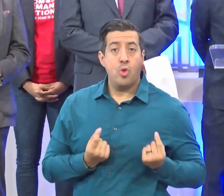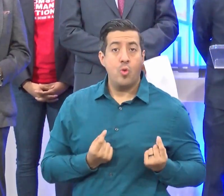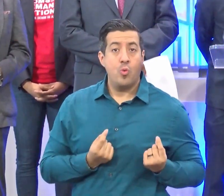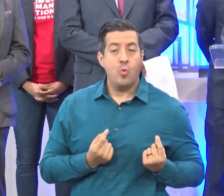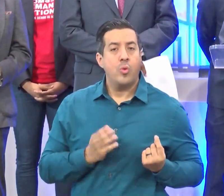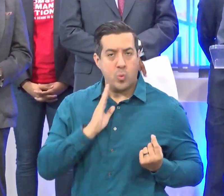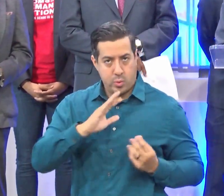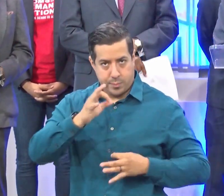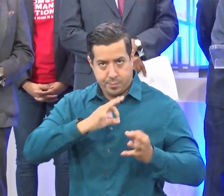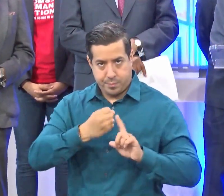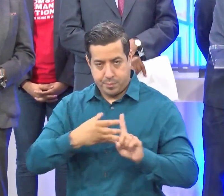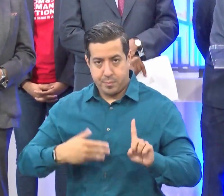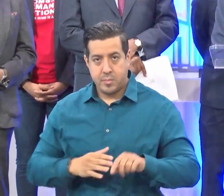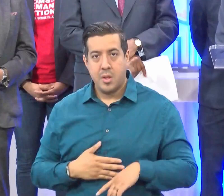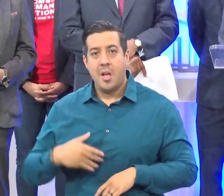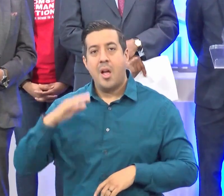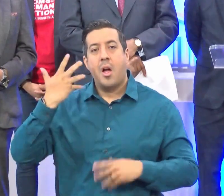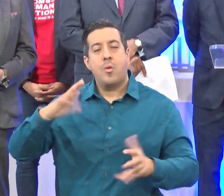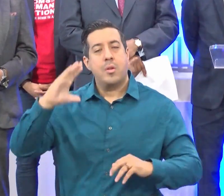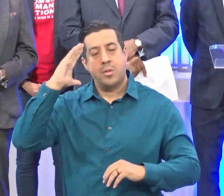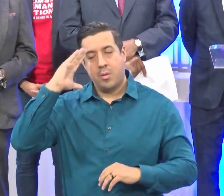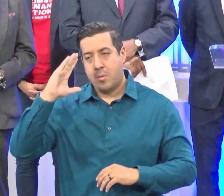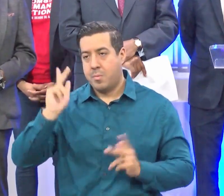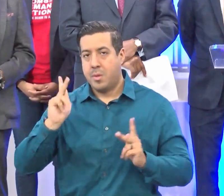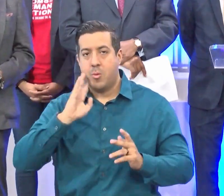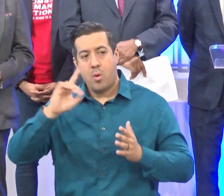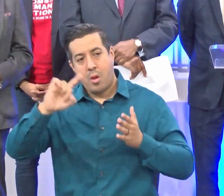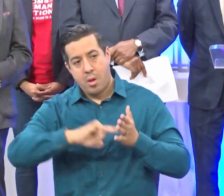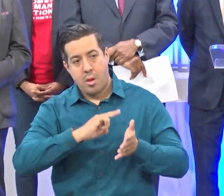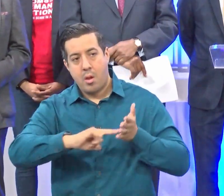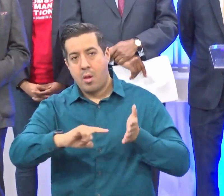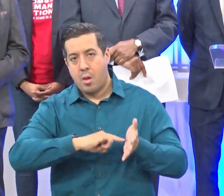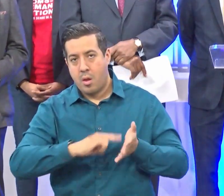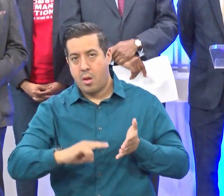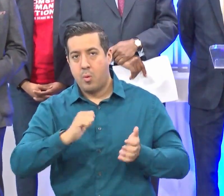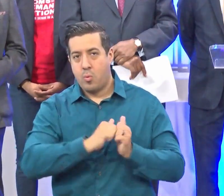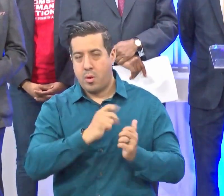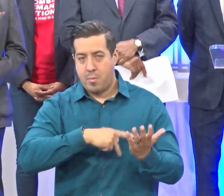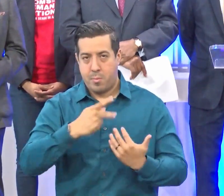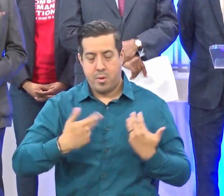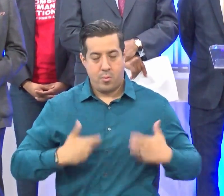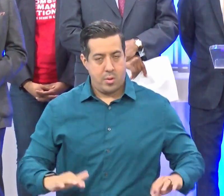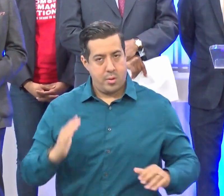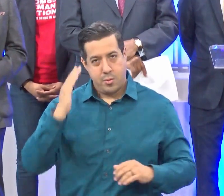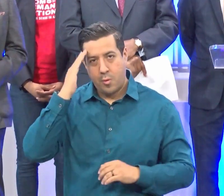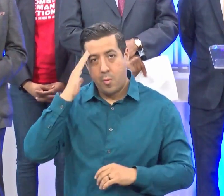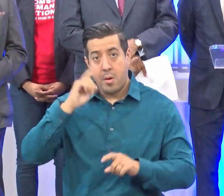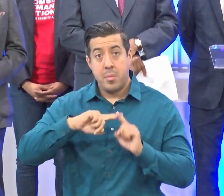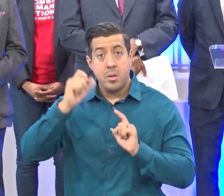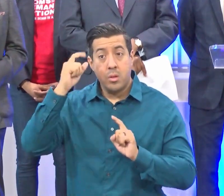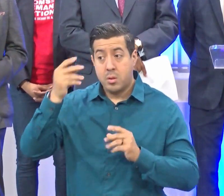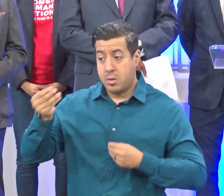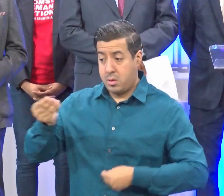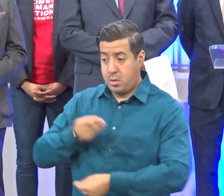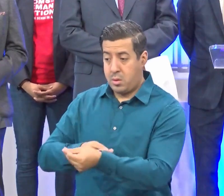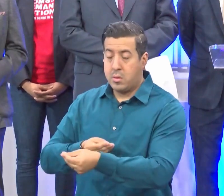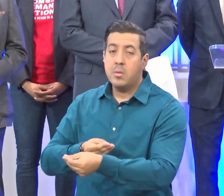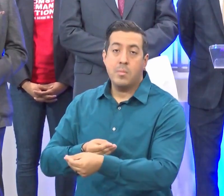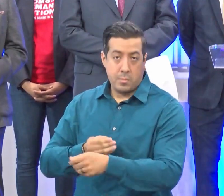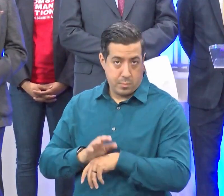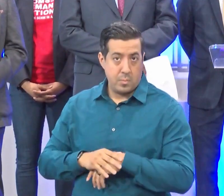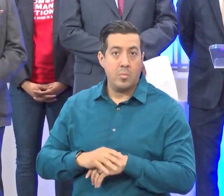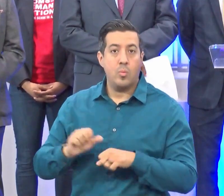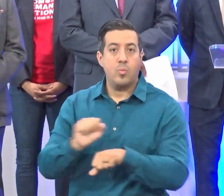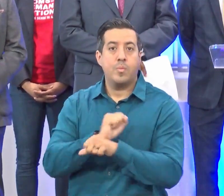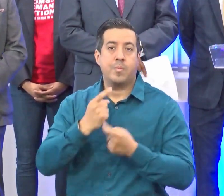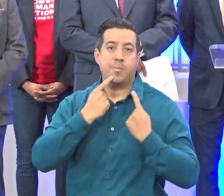someone is going to criticize the programs they've done in the past. But the truth is, gun buybacks work as one tool